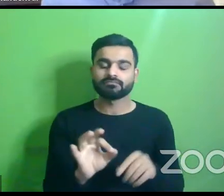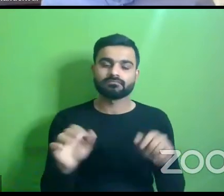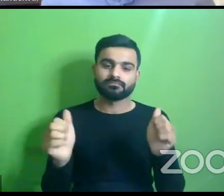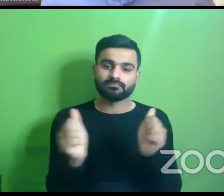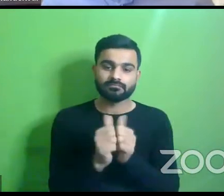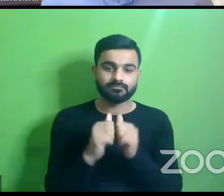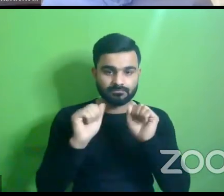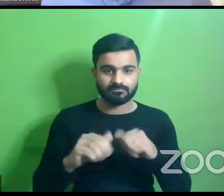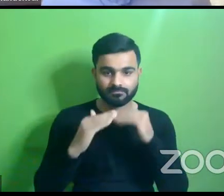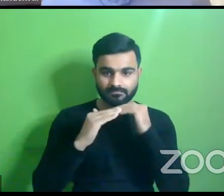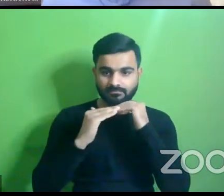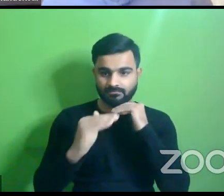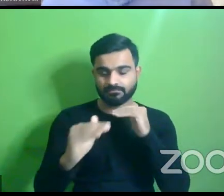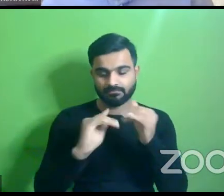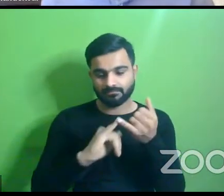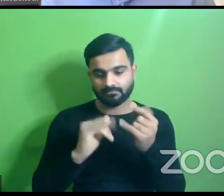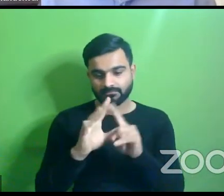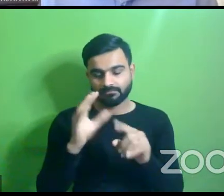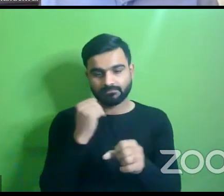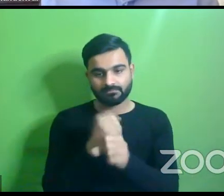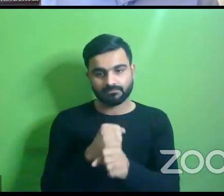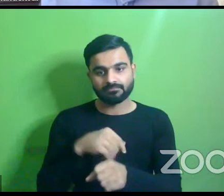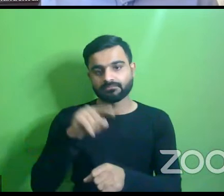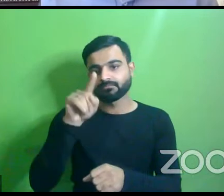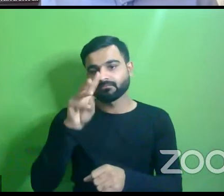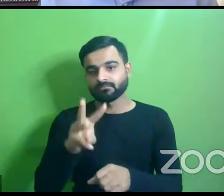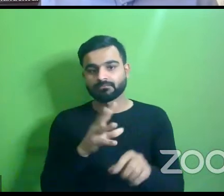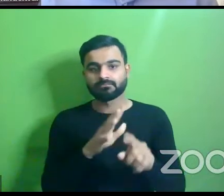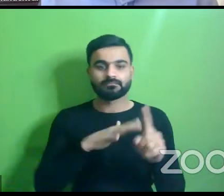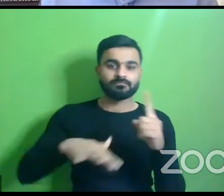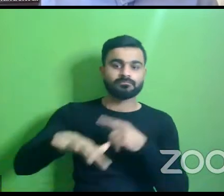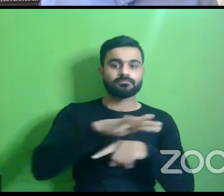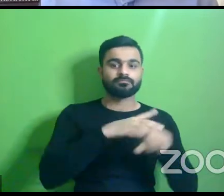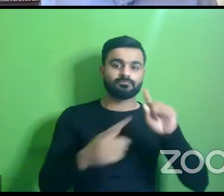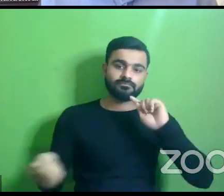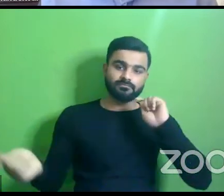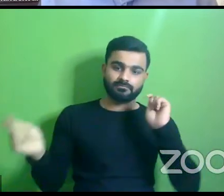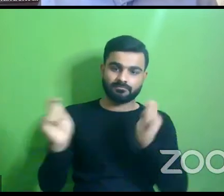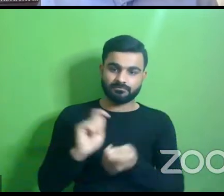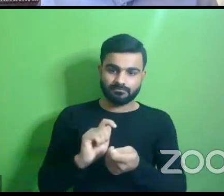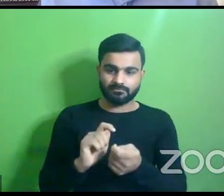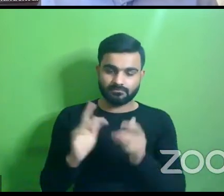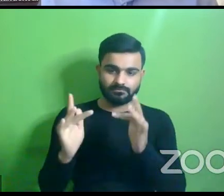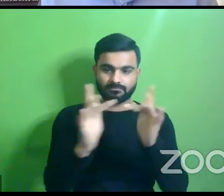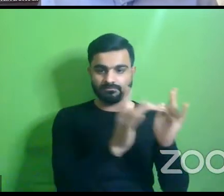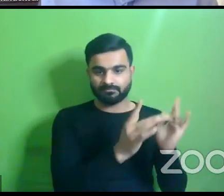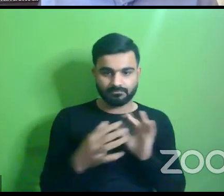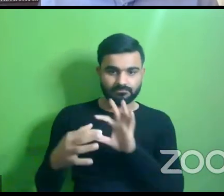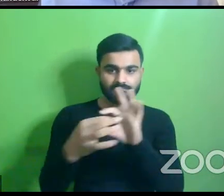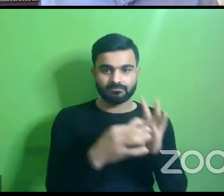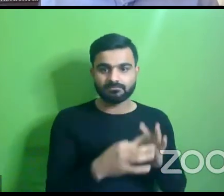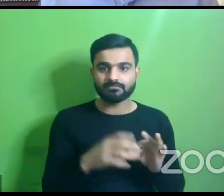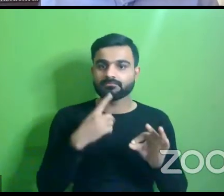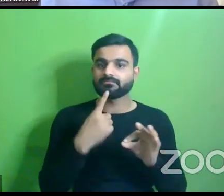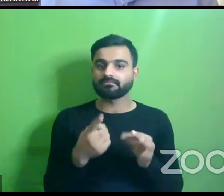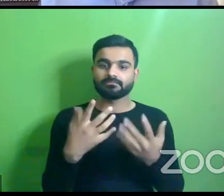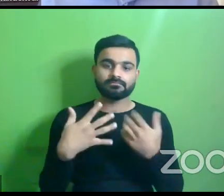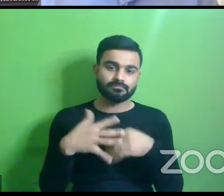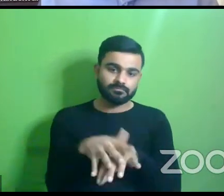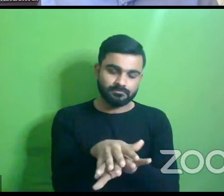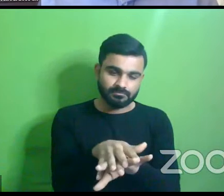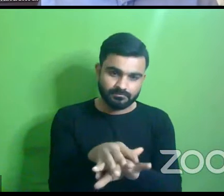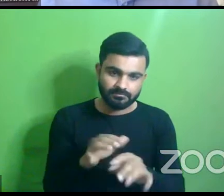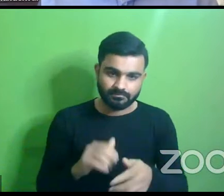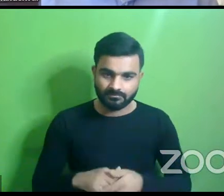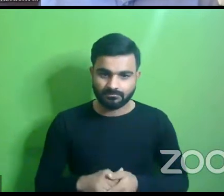have the sdg 13 on climate change uh so this is there's a connection here we cannot have inclusive uh